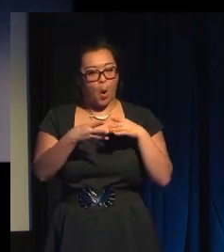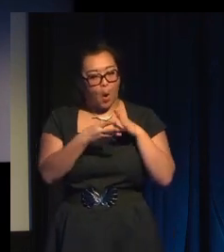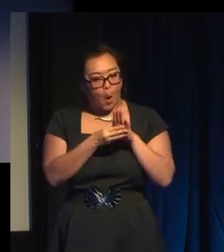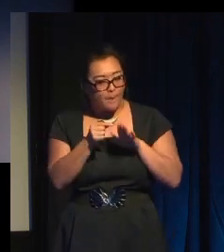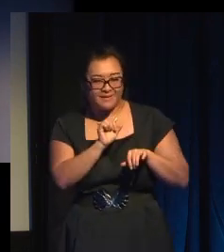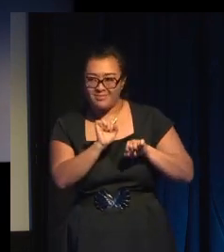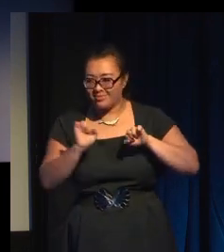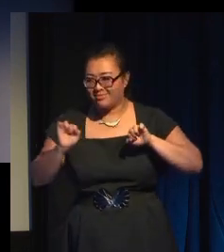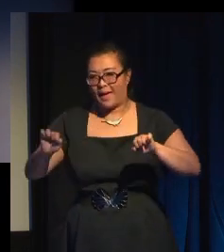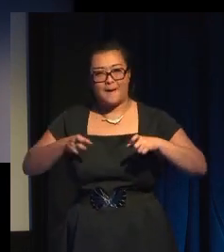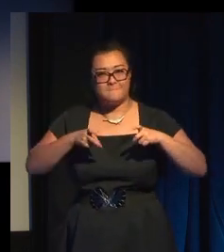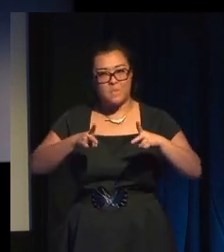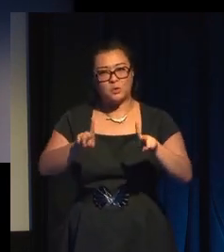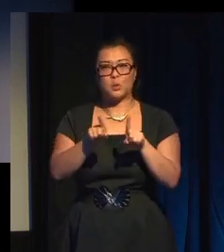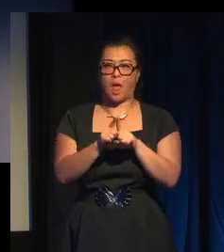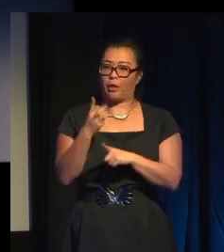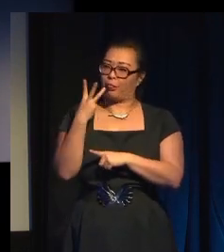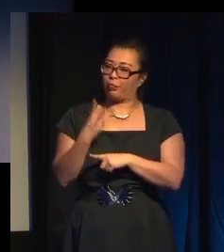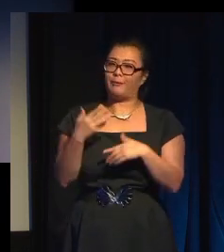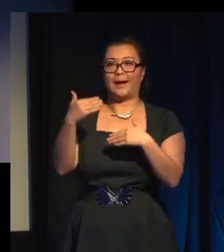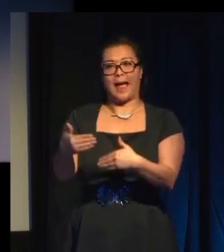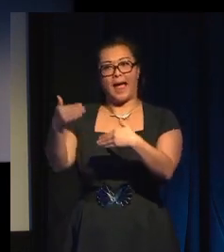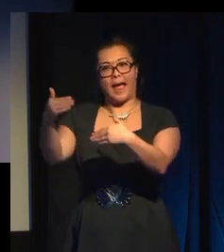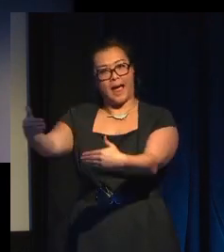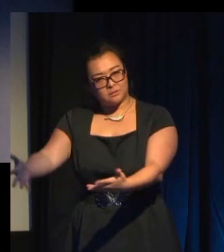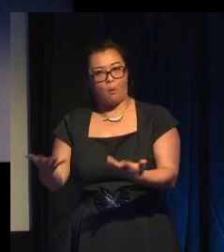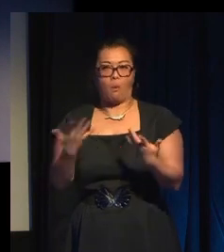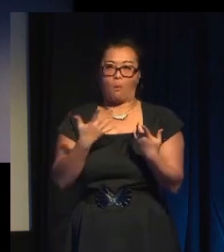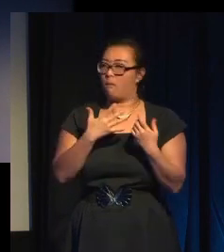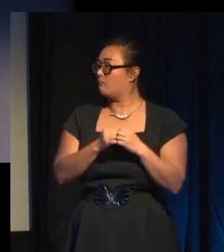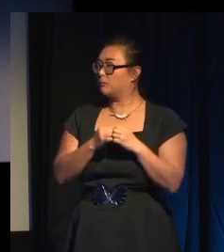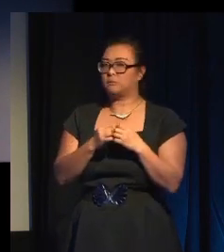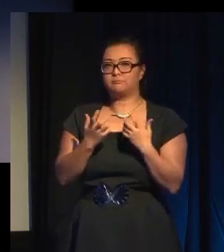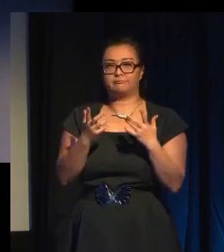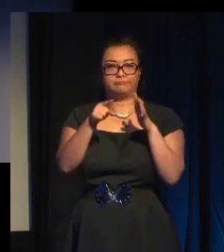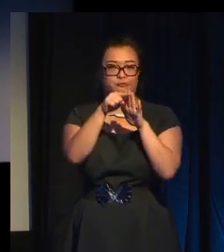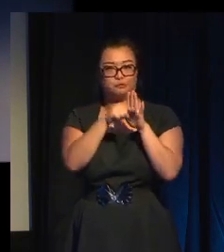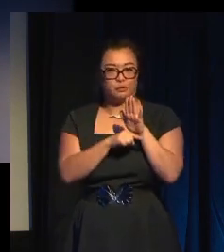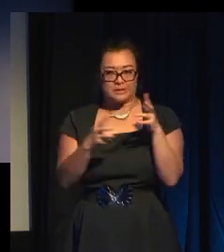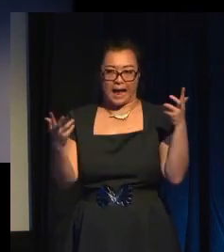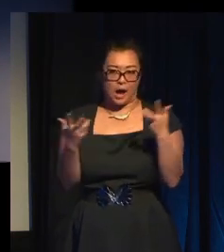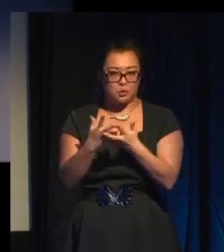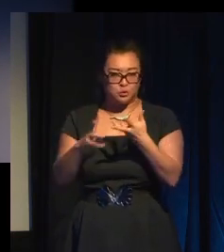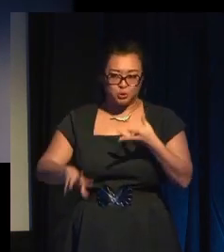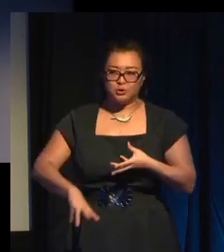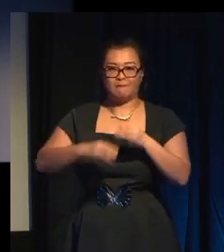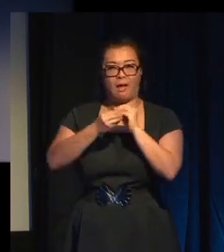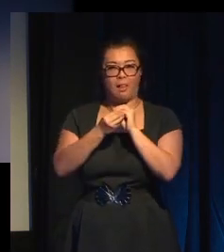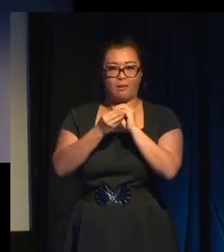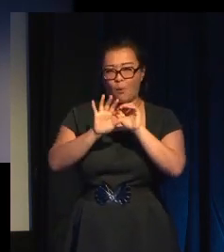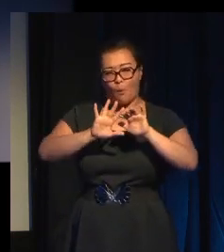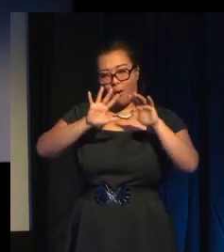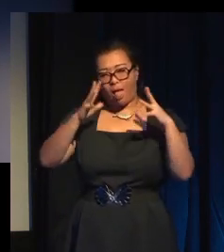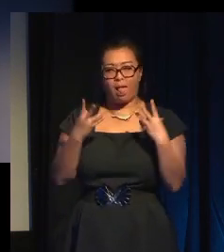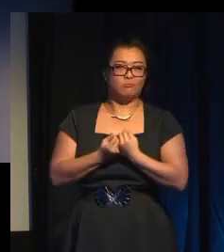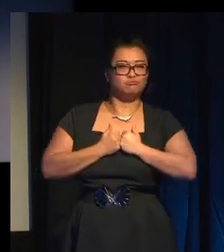show don't tell. Rules for developing well-rounded characters, characters that evolve over time. And